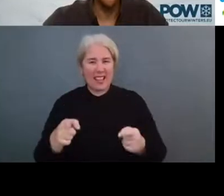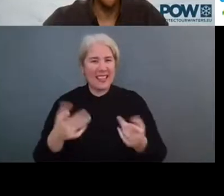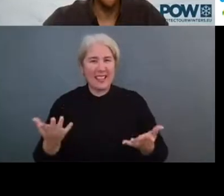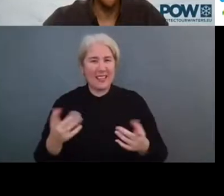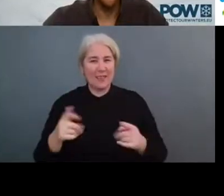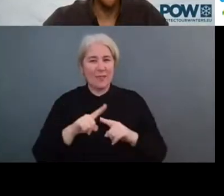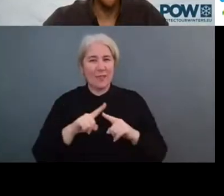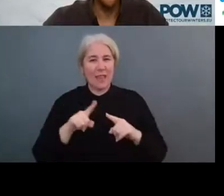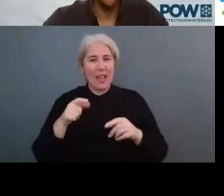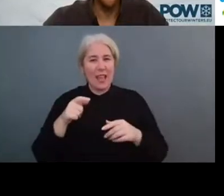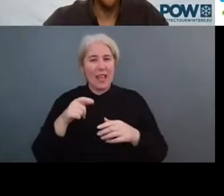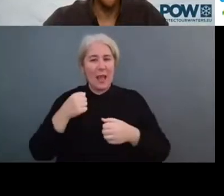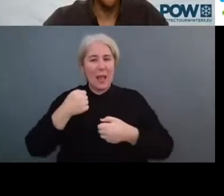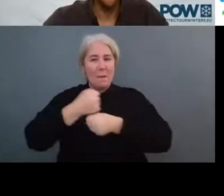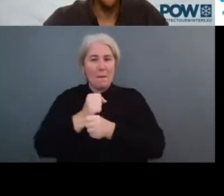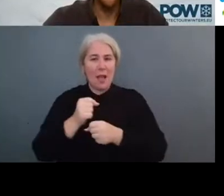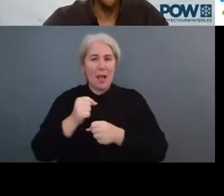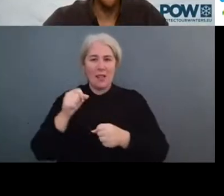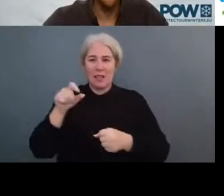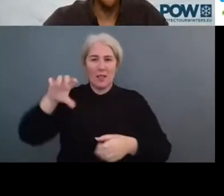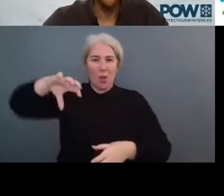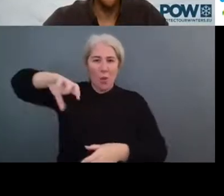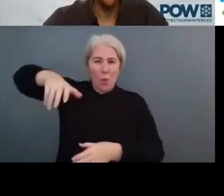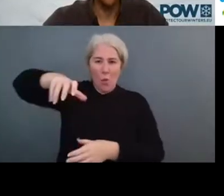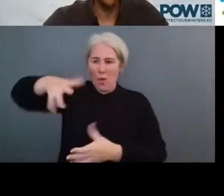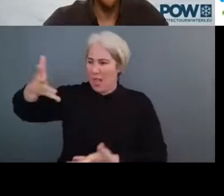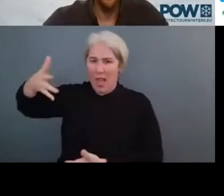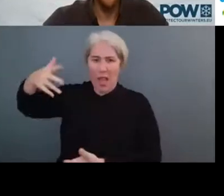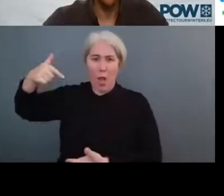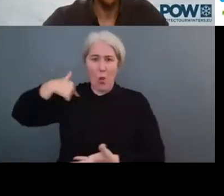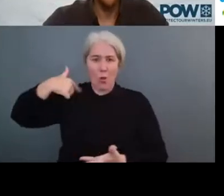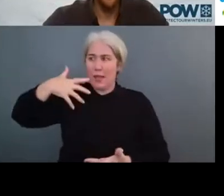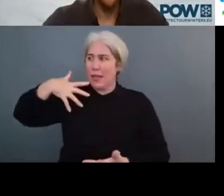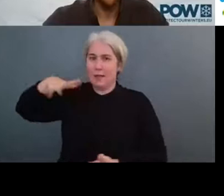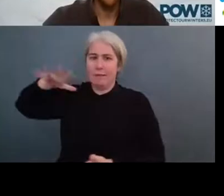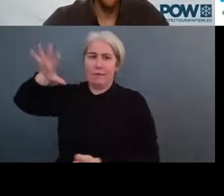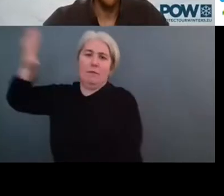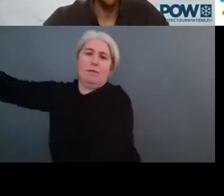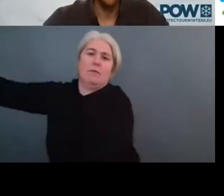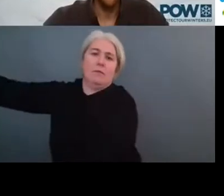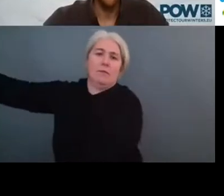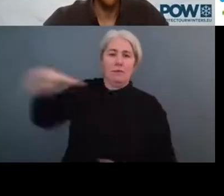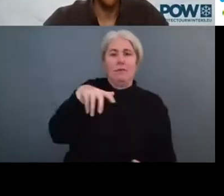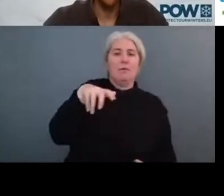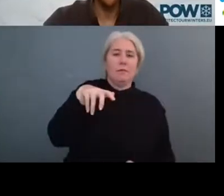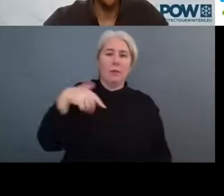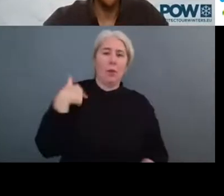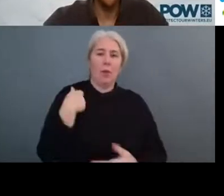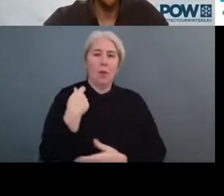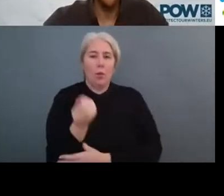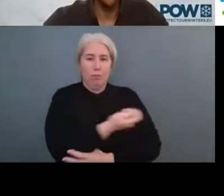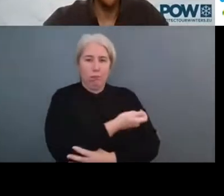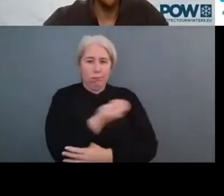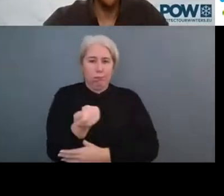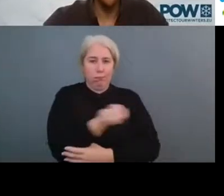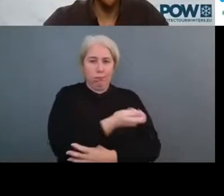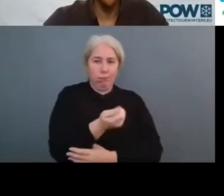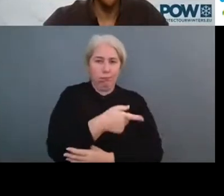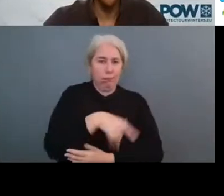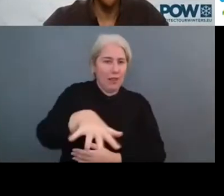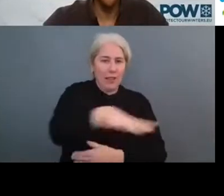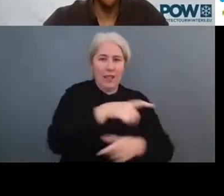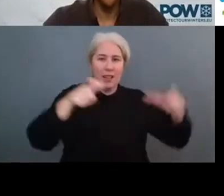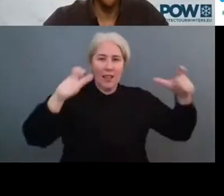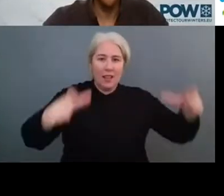water bodies because we are we have to take it from somewhere and to the somewhere is a river is a lake and and